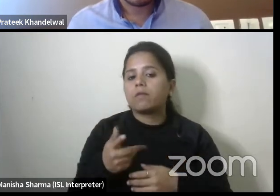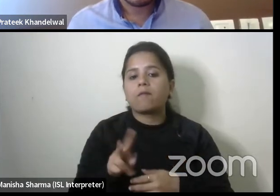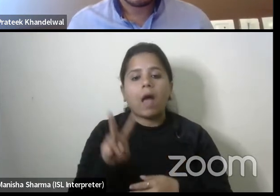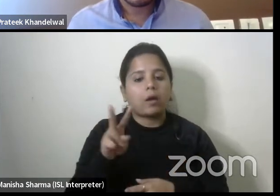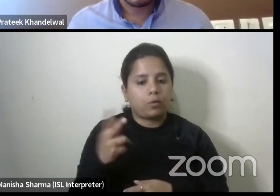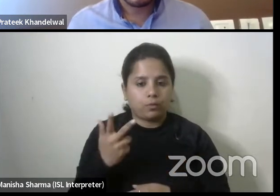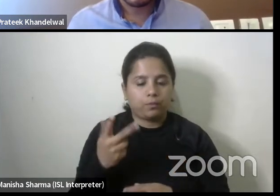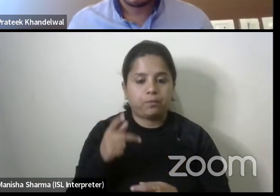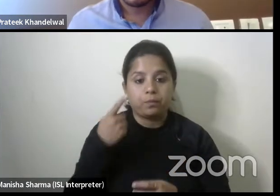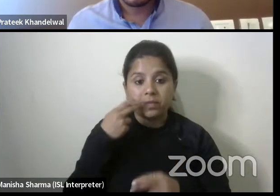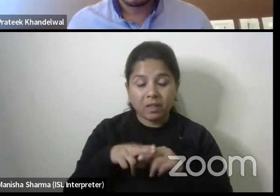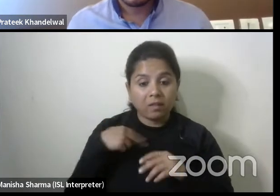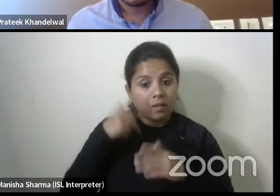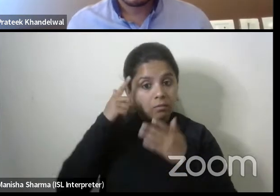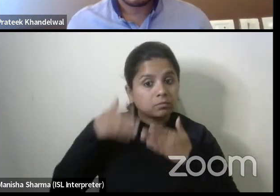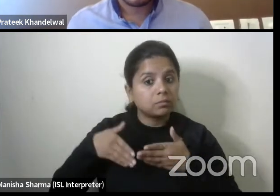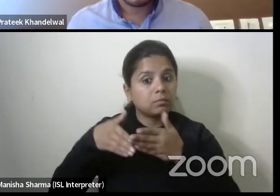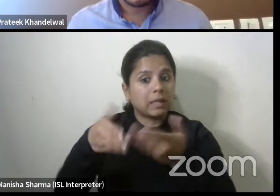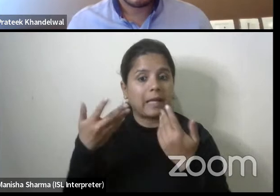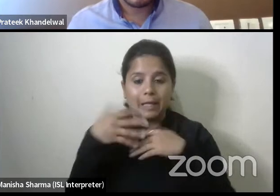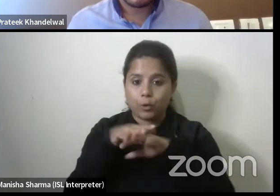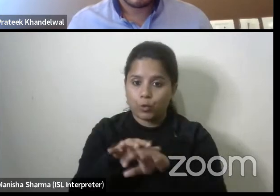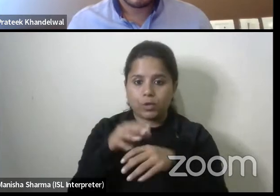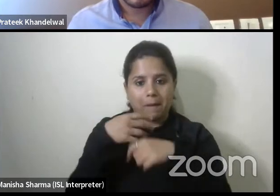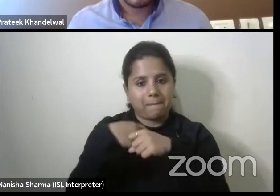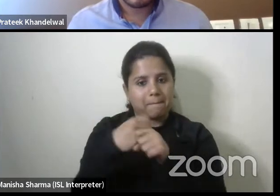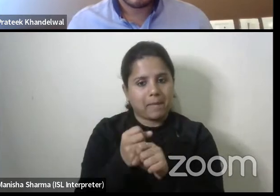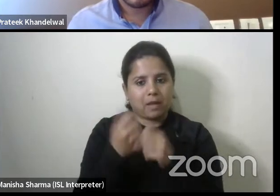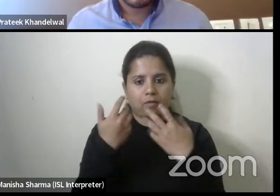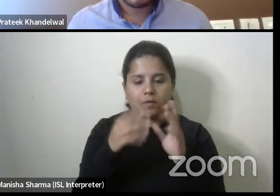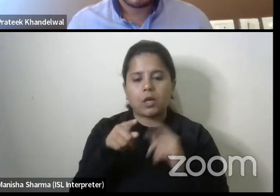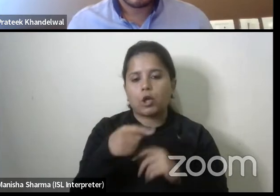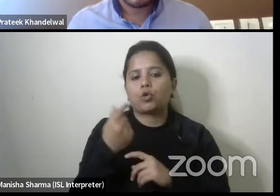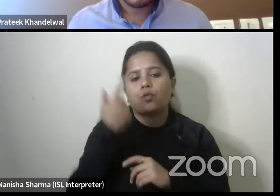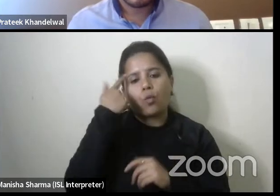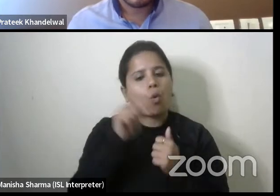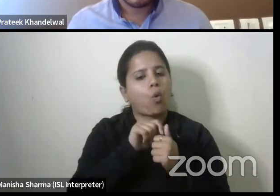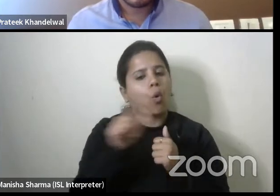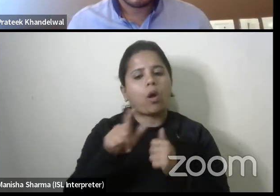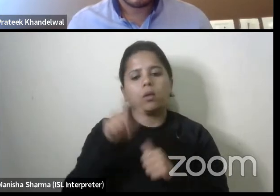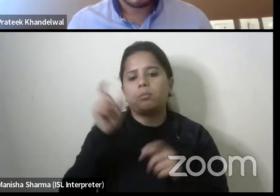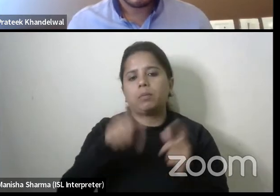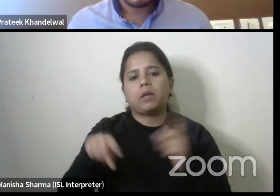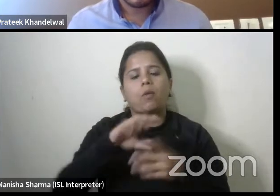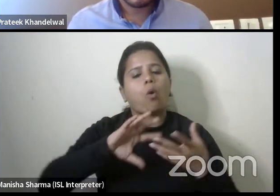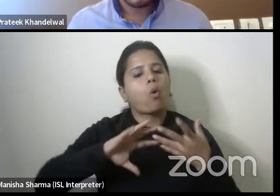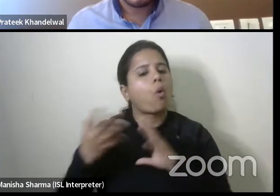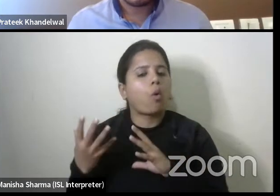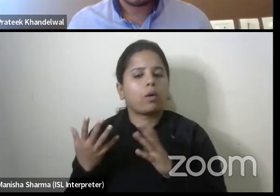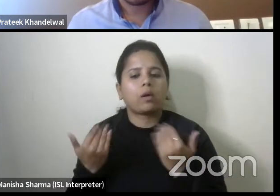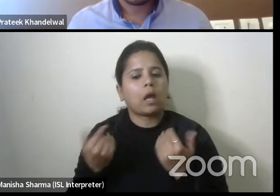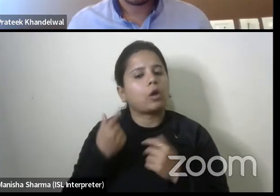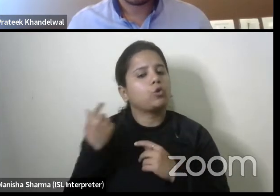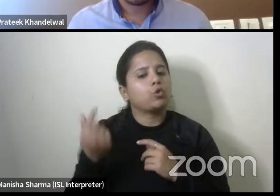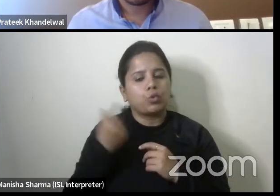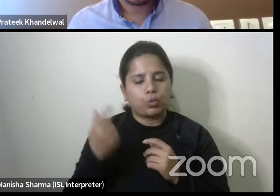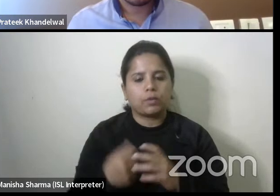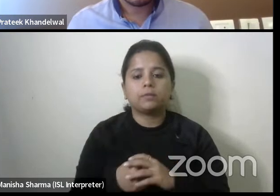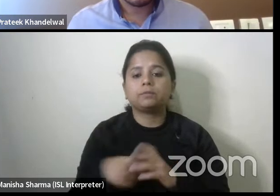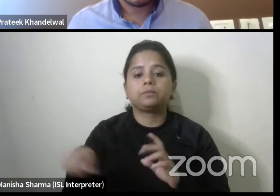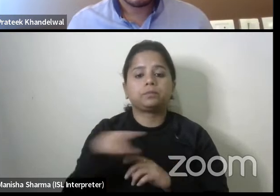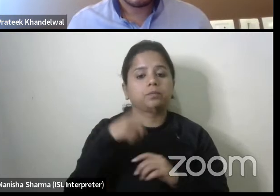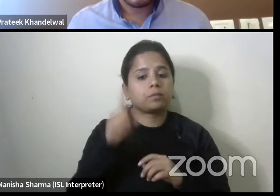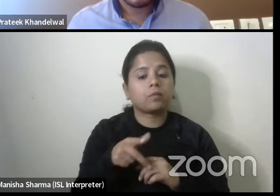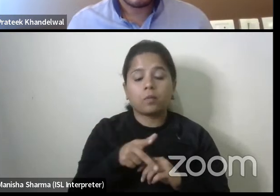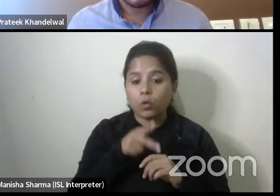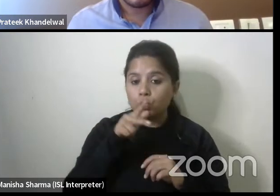you make the street inclusive it's uh it's uh usable for all the people automatically so they need to be uh told